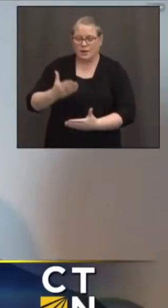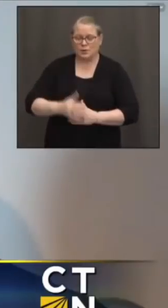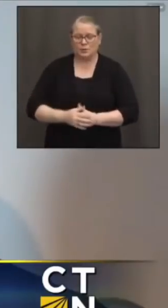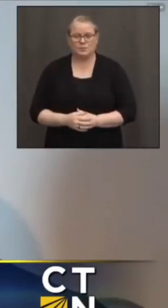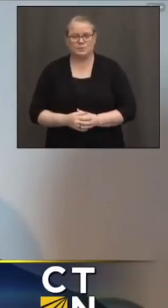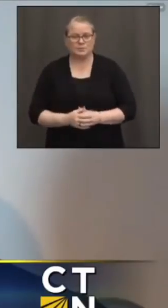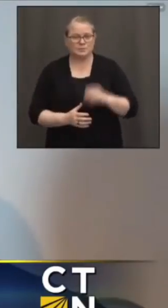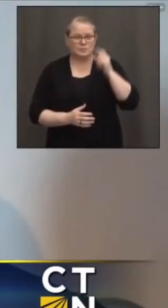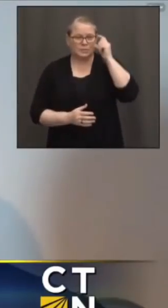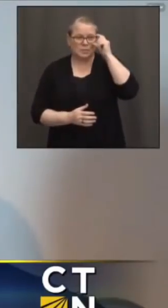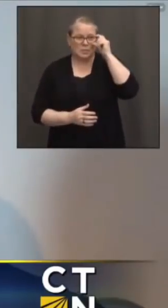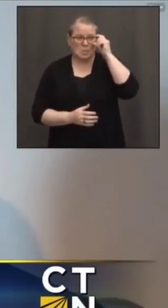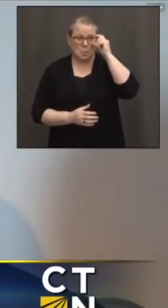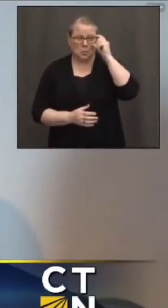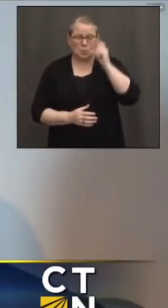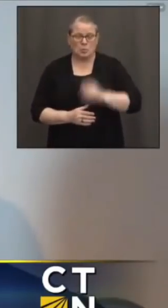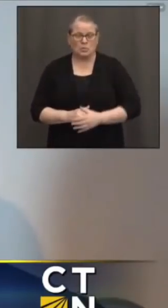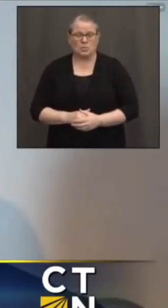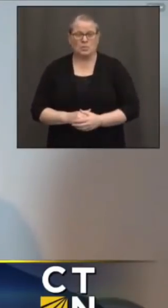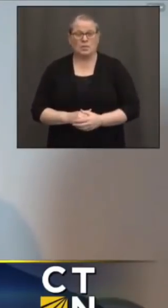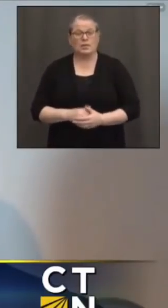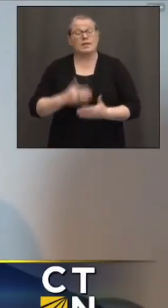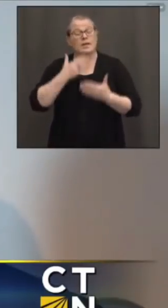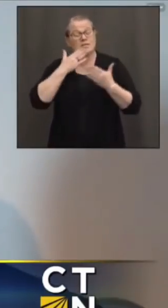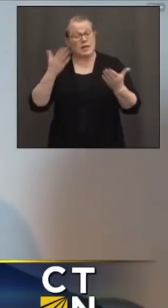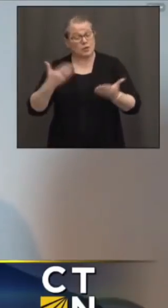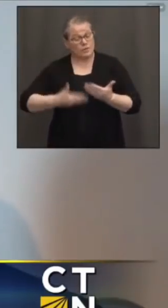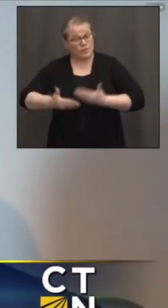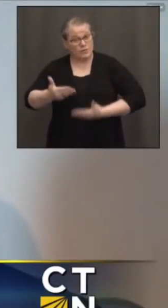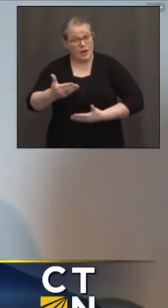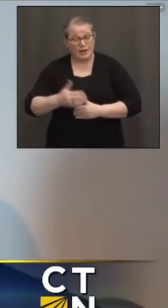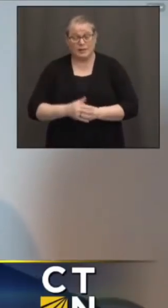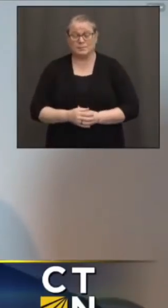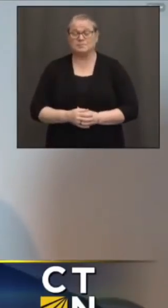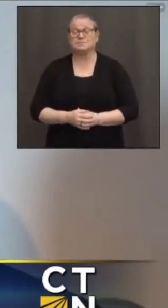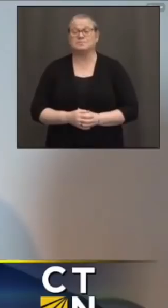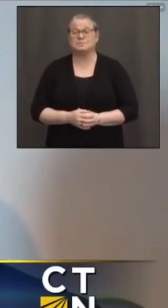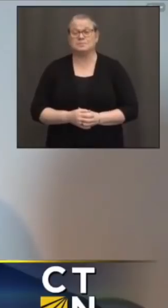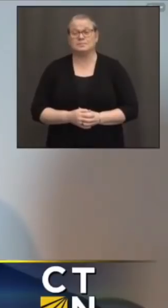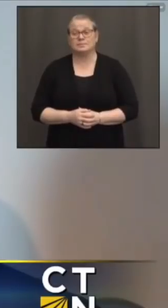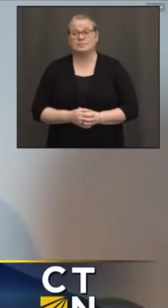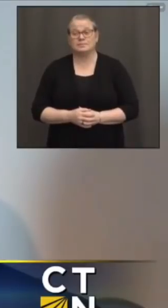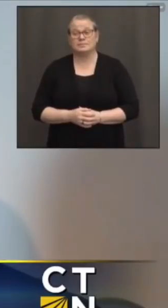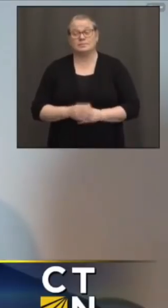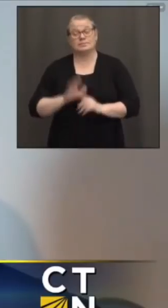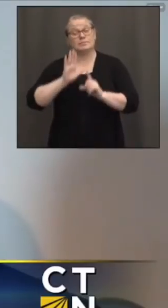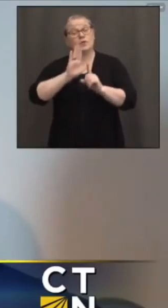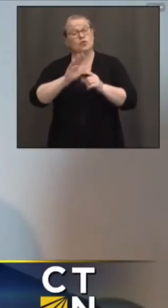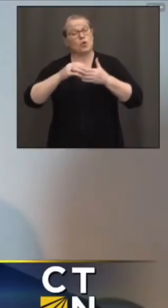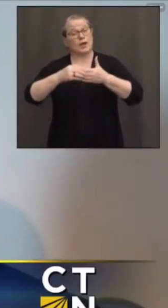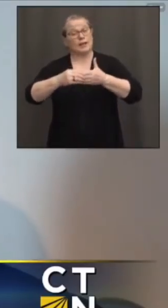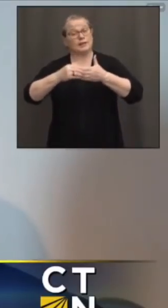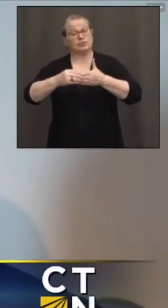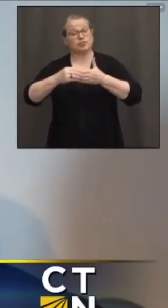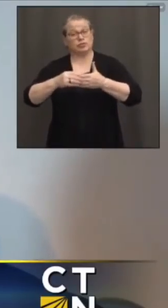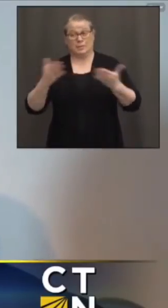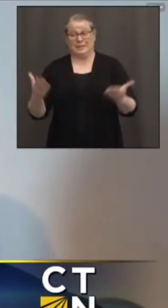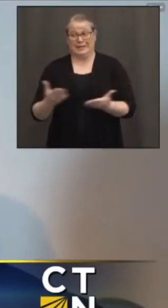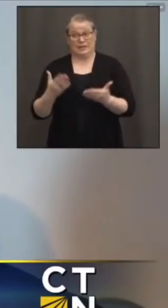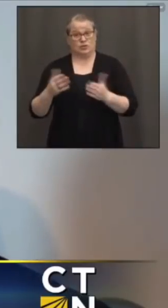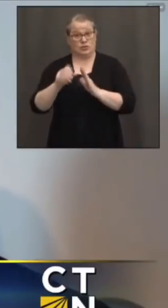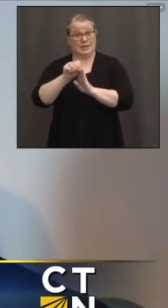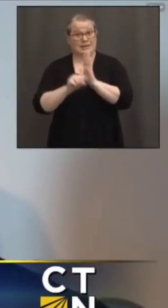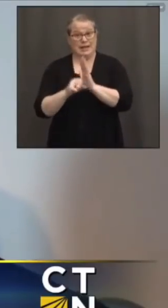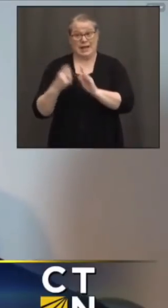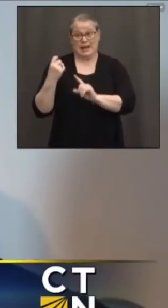I do want to just say thank you so much for your leadership to our state, especially during the last year. We really do